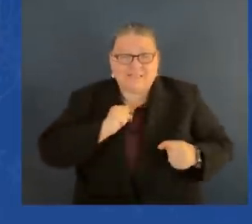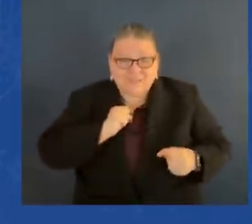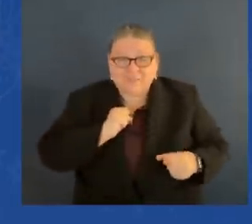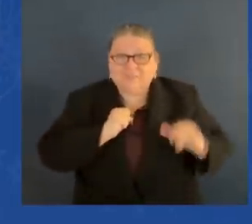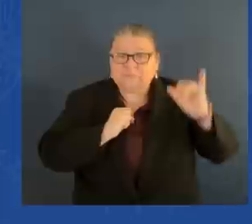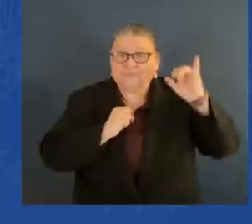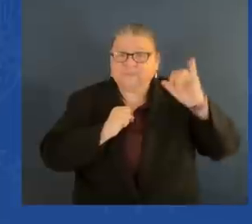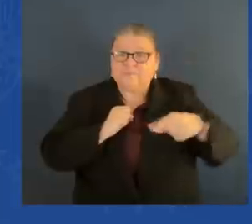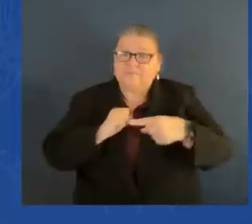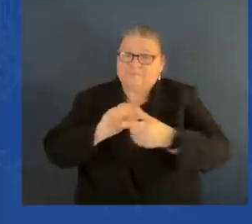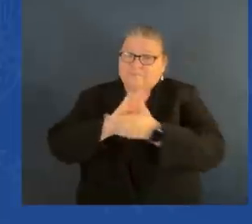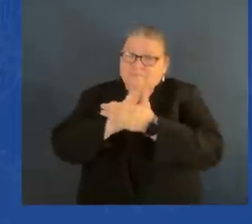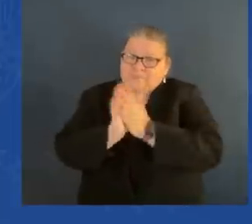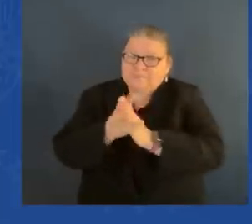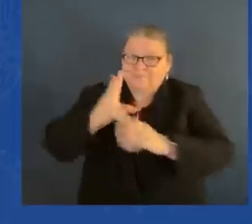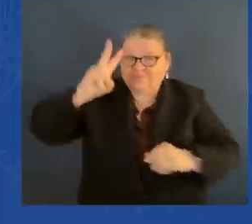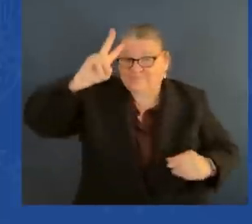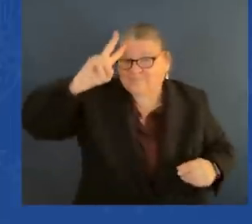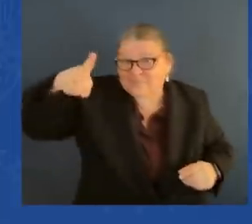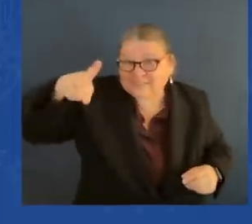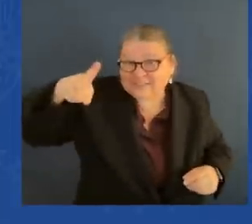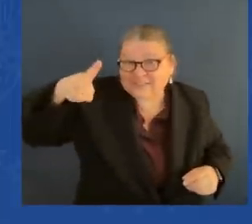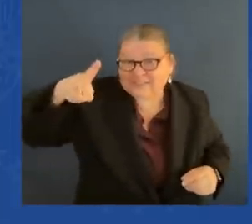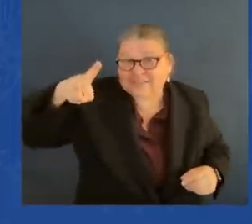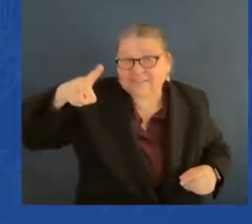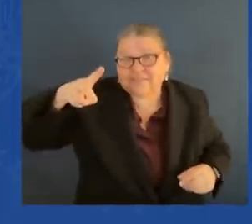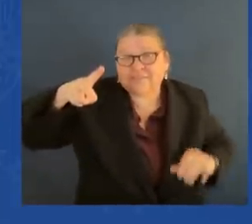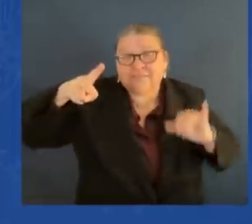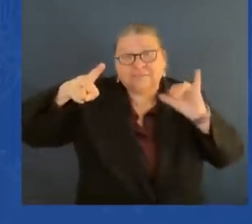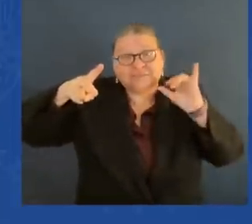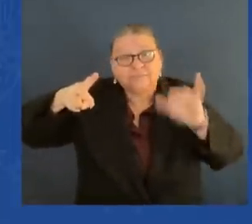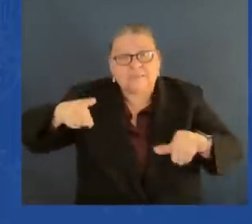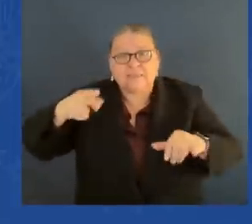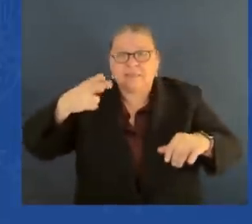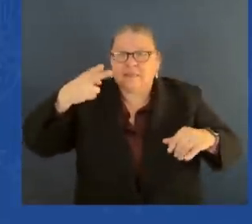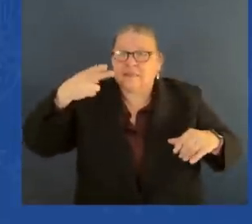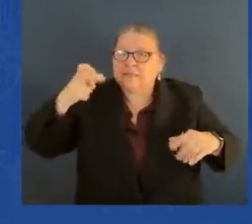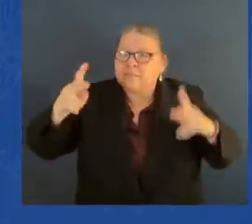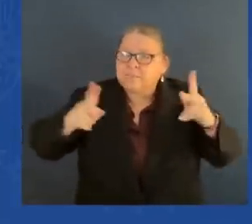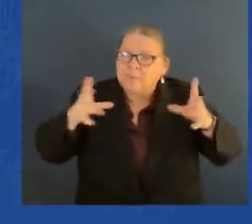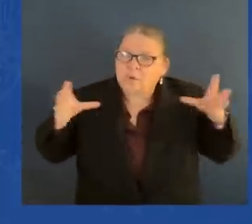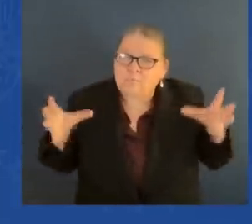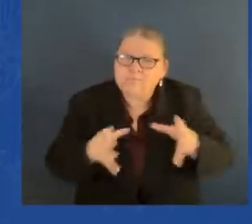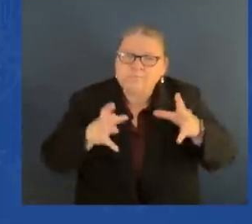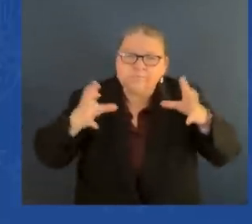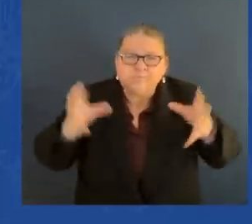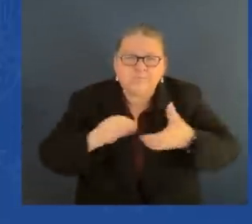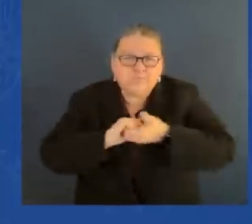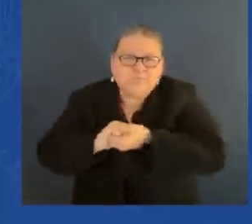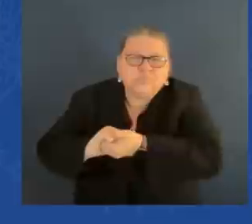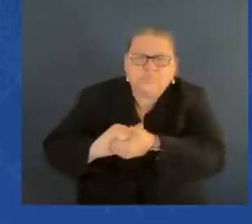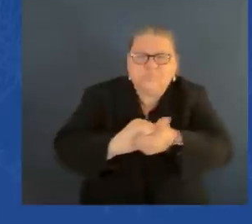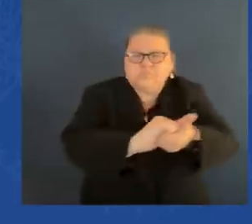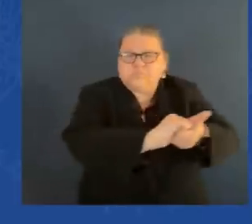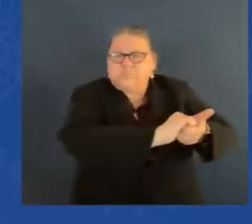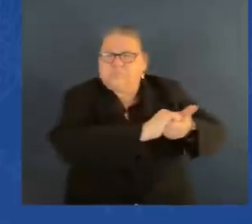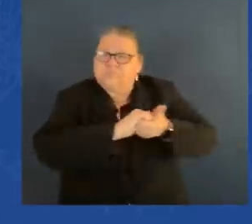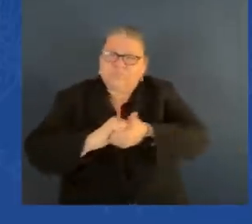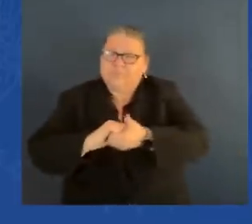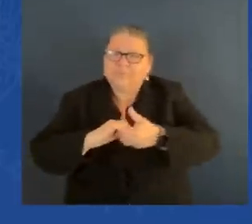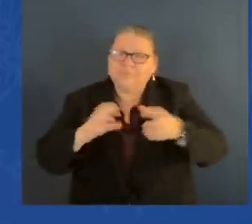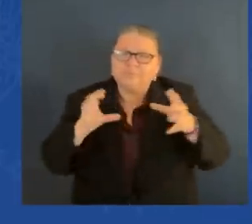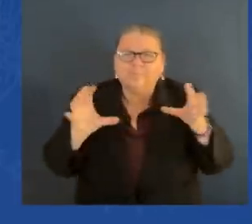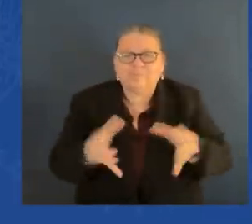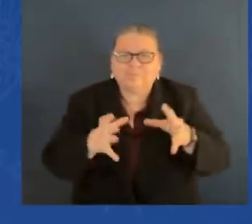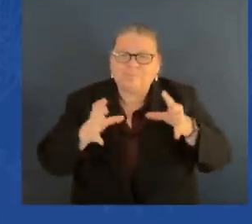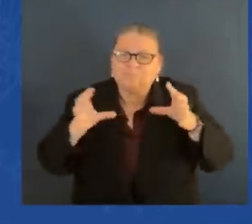He united people, sharing the same light, the same hopes. Even when we disagree,